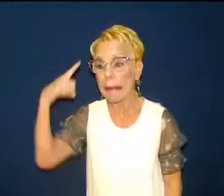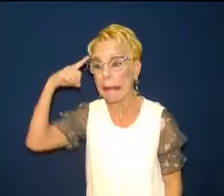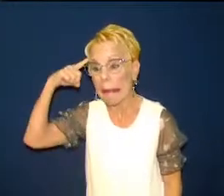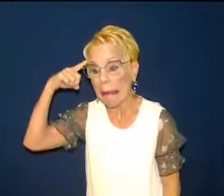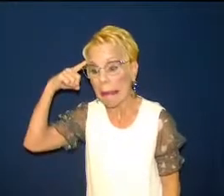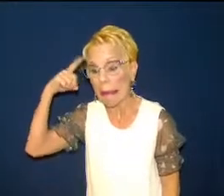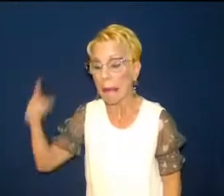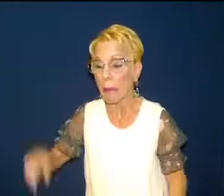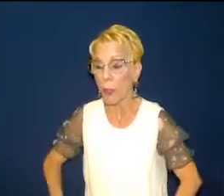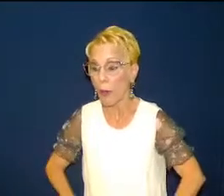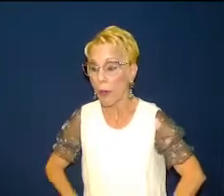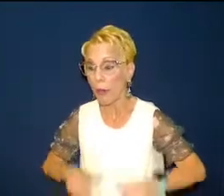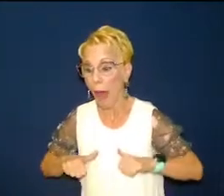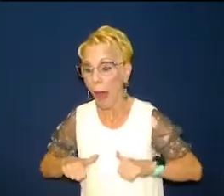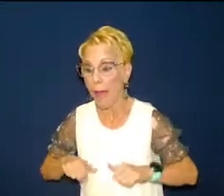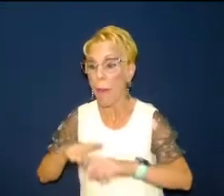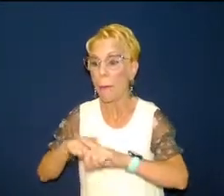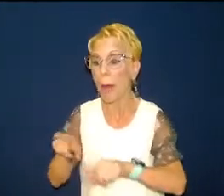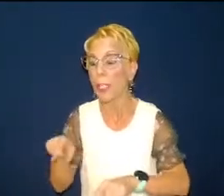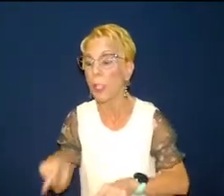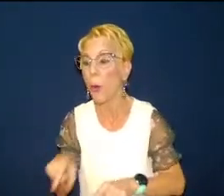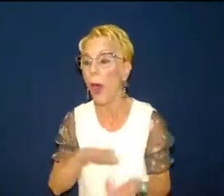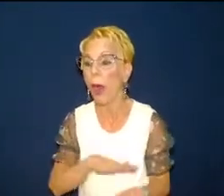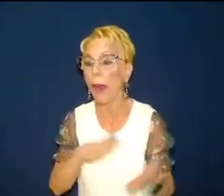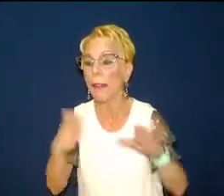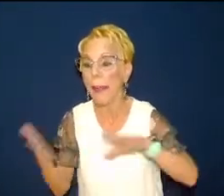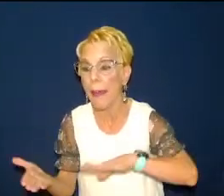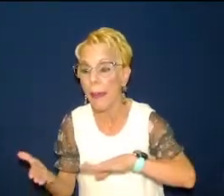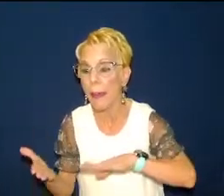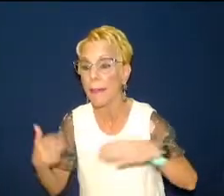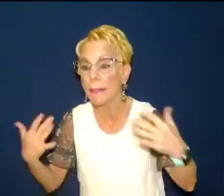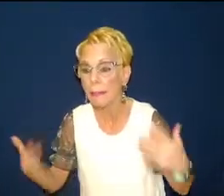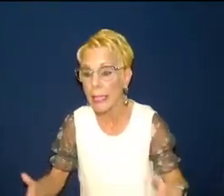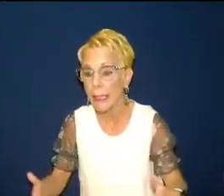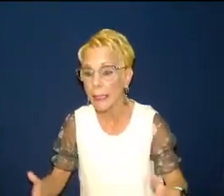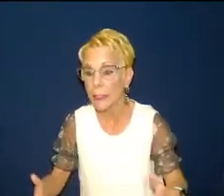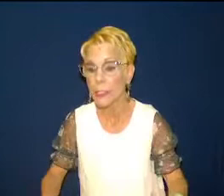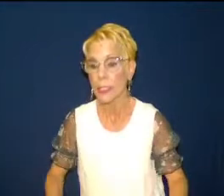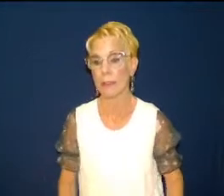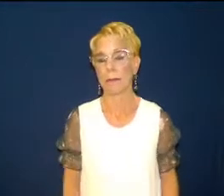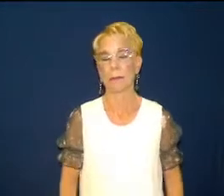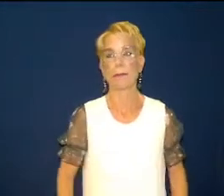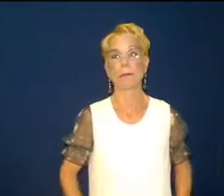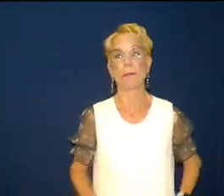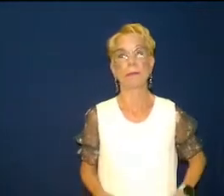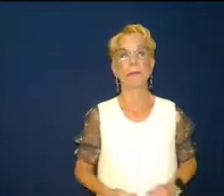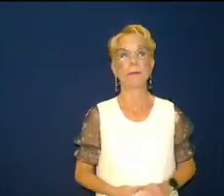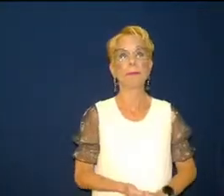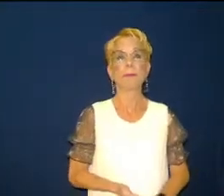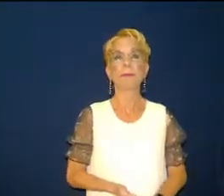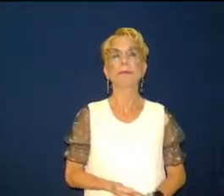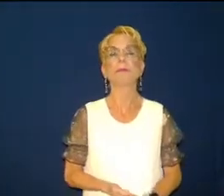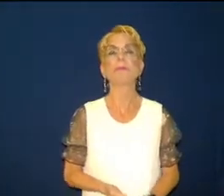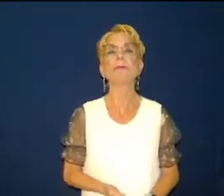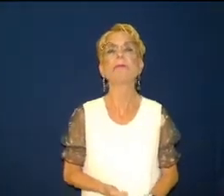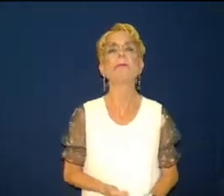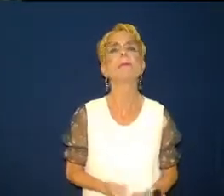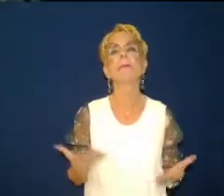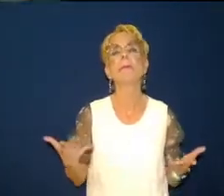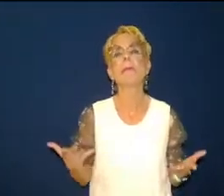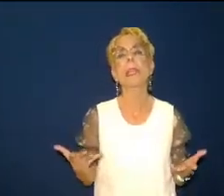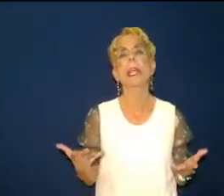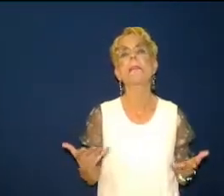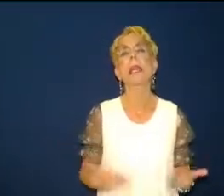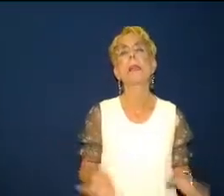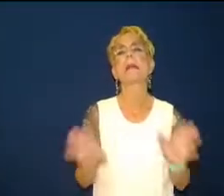well let me tell let me describe to you what a successful church looks like from the outside well they they have a